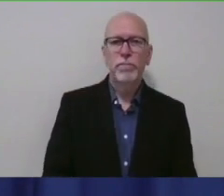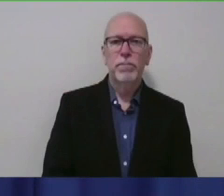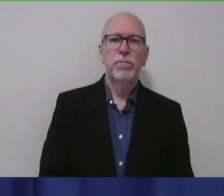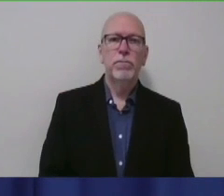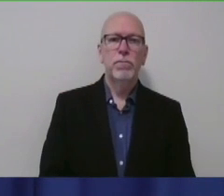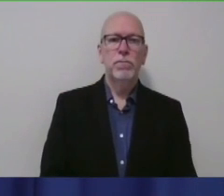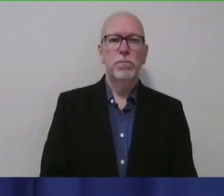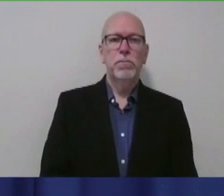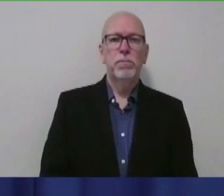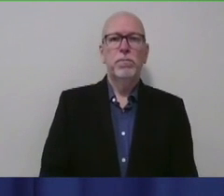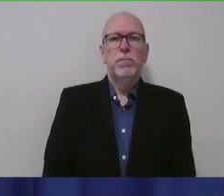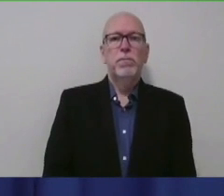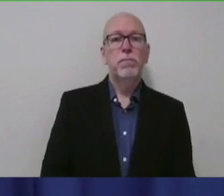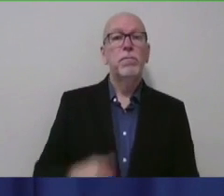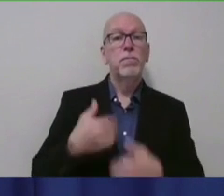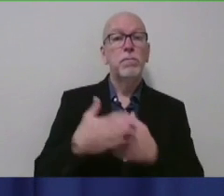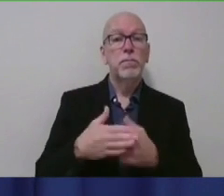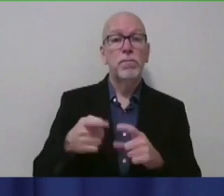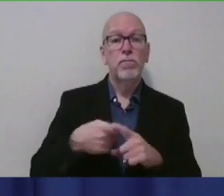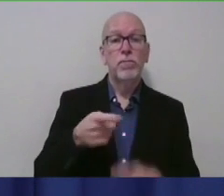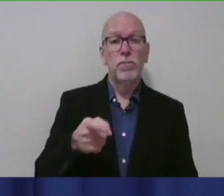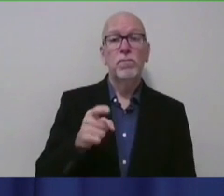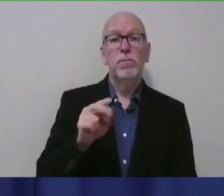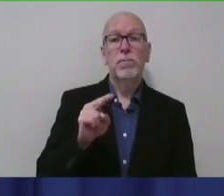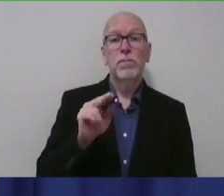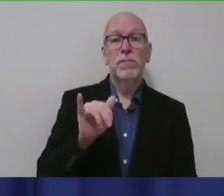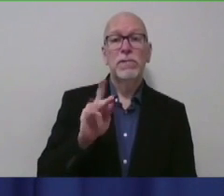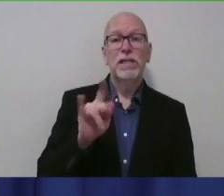Next question from Nikki at WRTV.